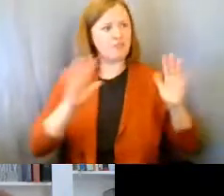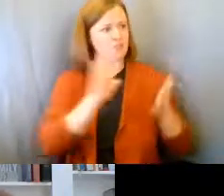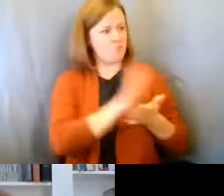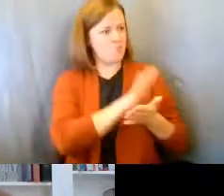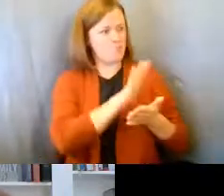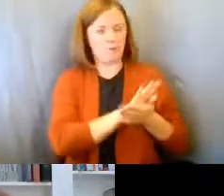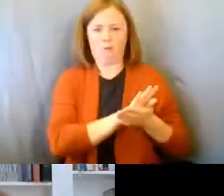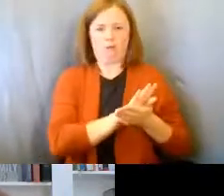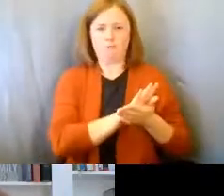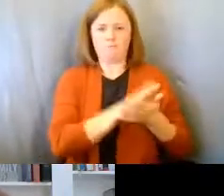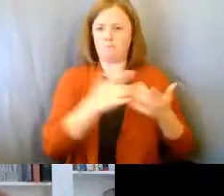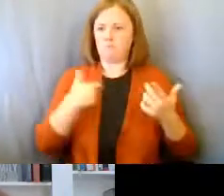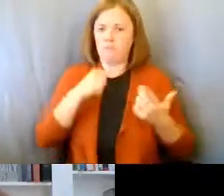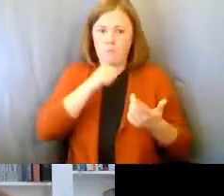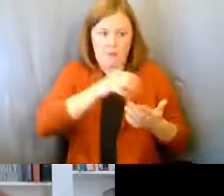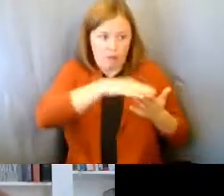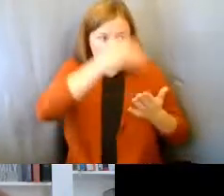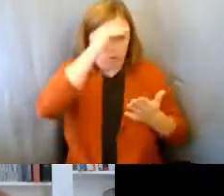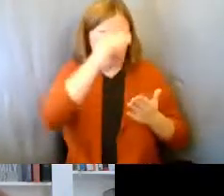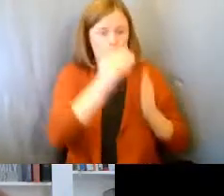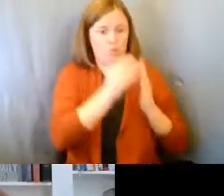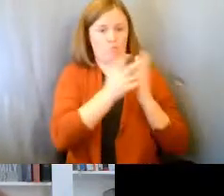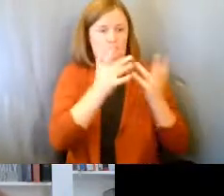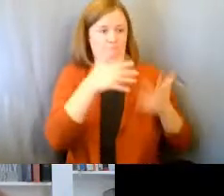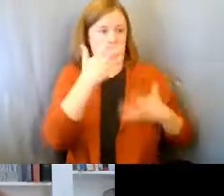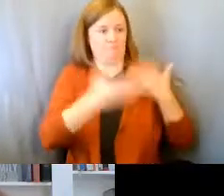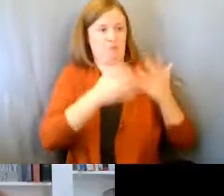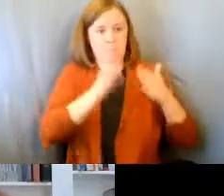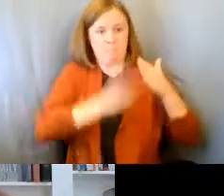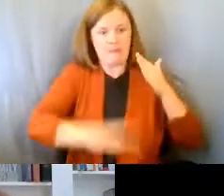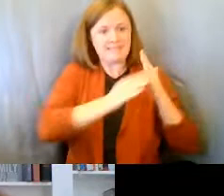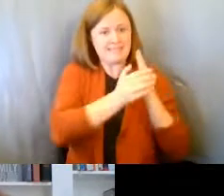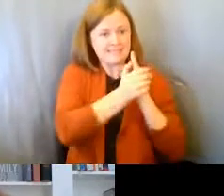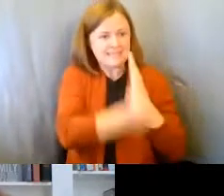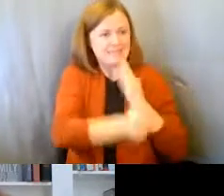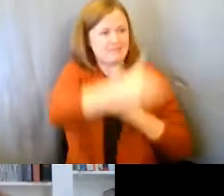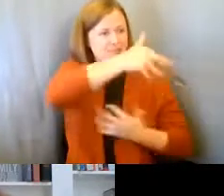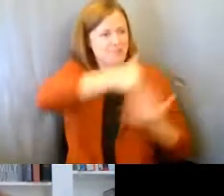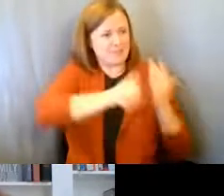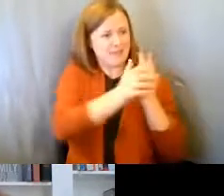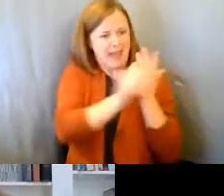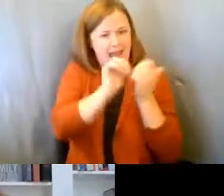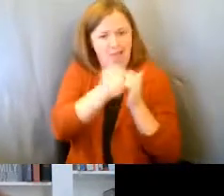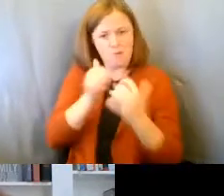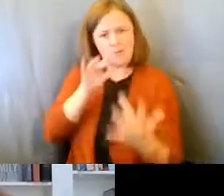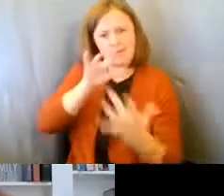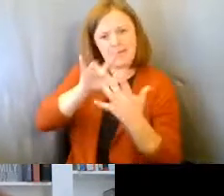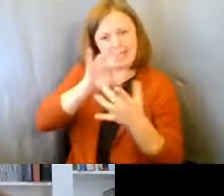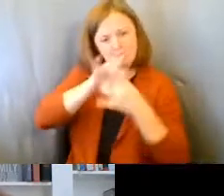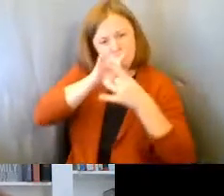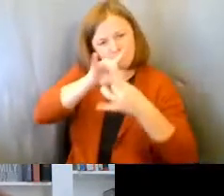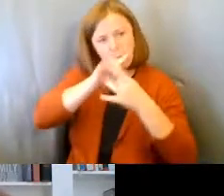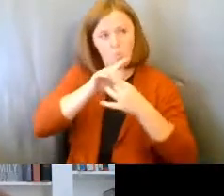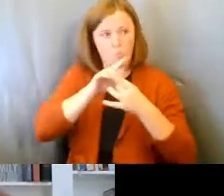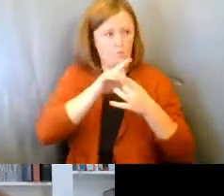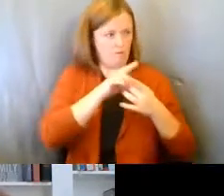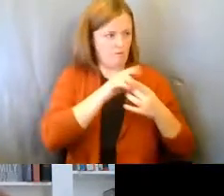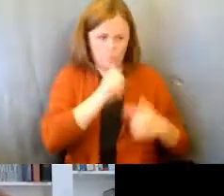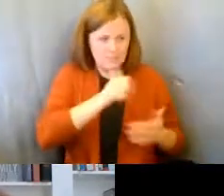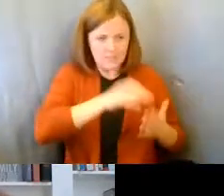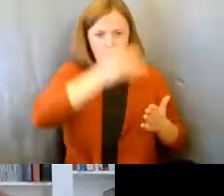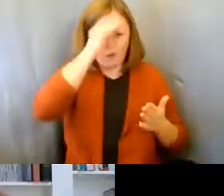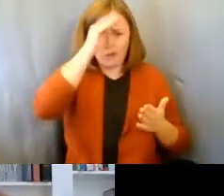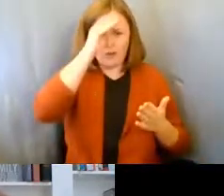if we haven't learned some of those, um, basic social skill connections while we were in school,